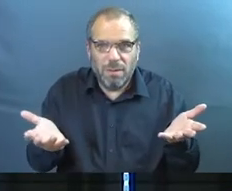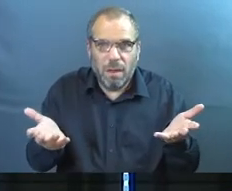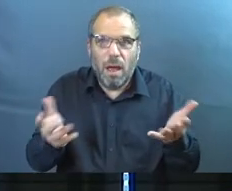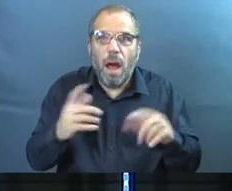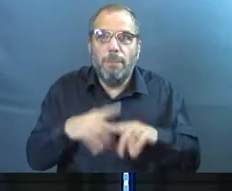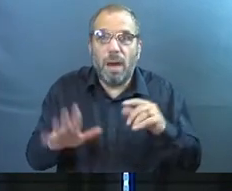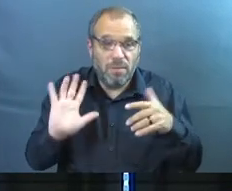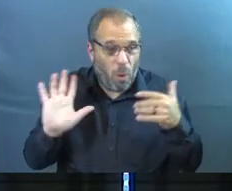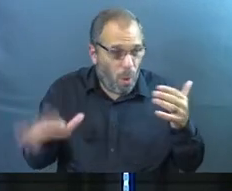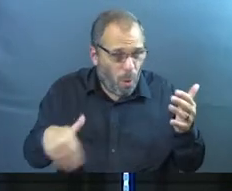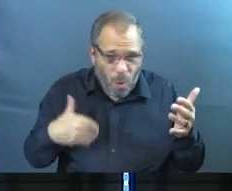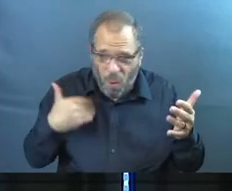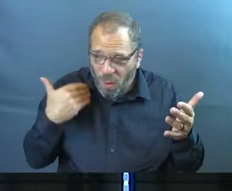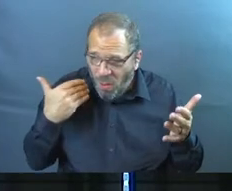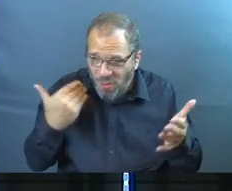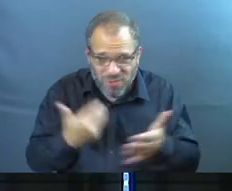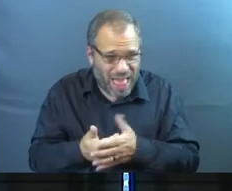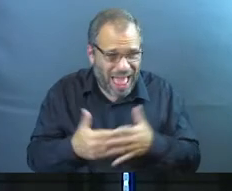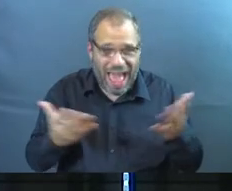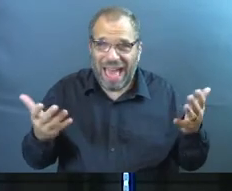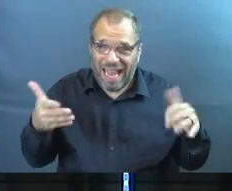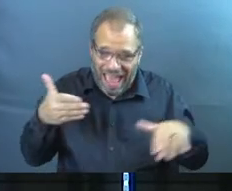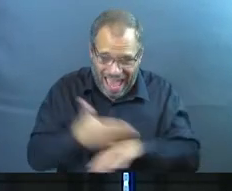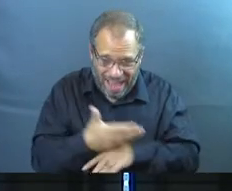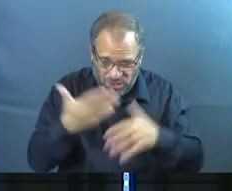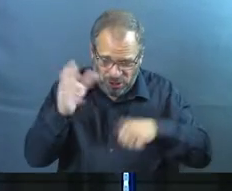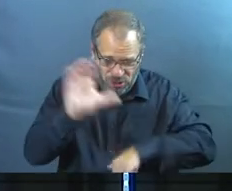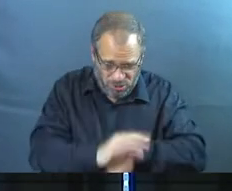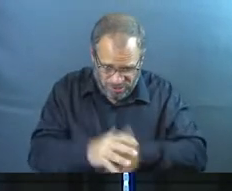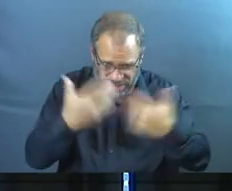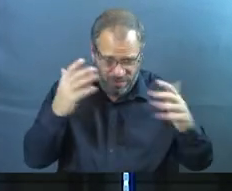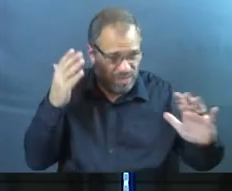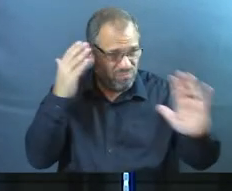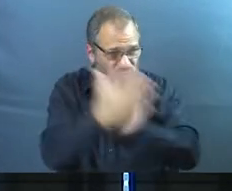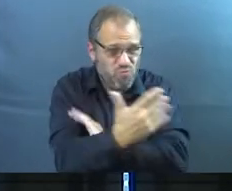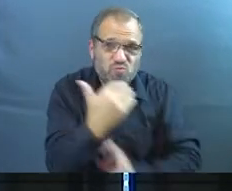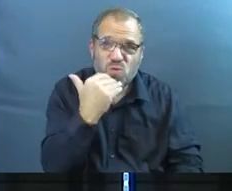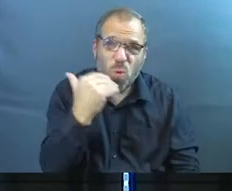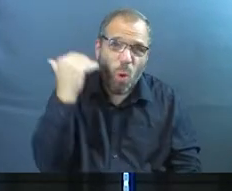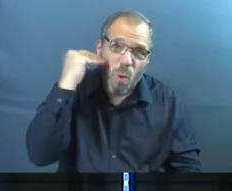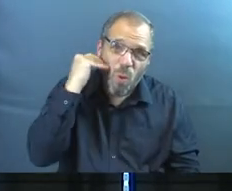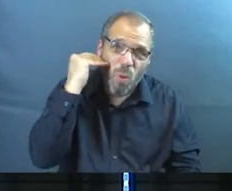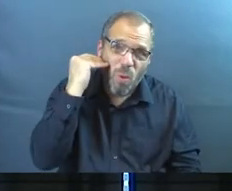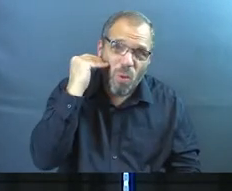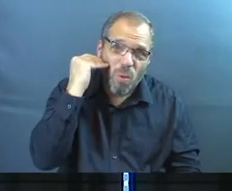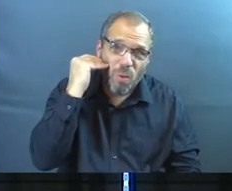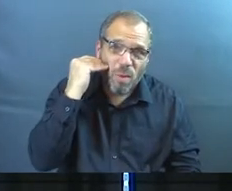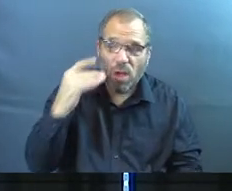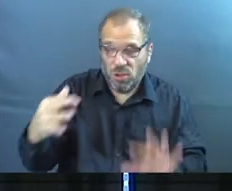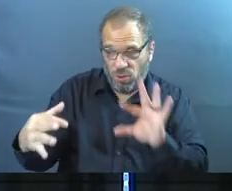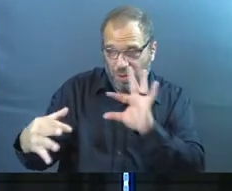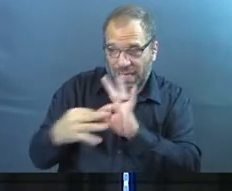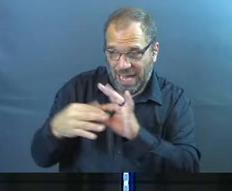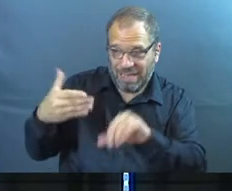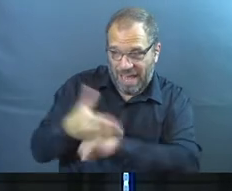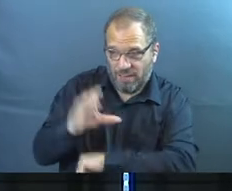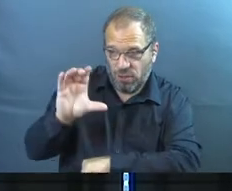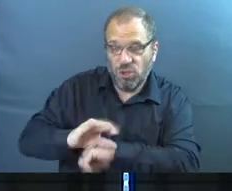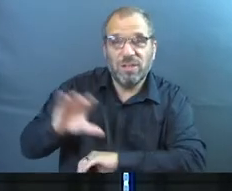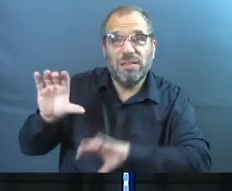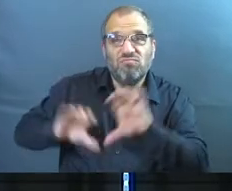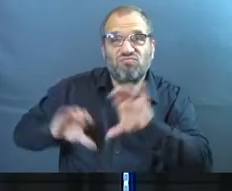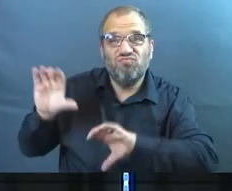But in the midst of all of that, after you leave the service today, you can connect with other people and have